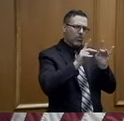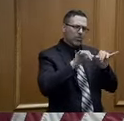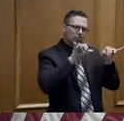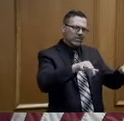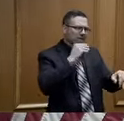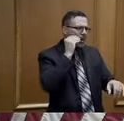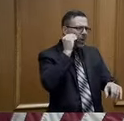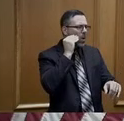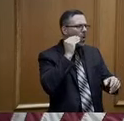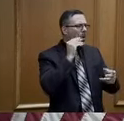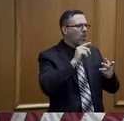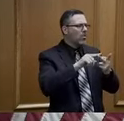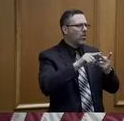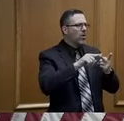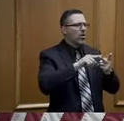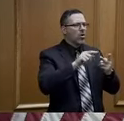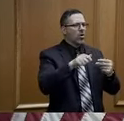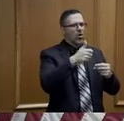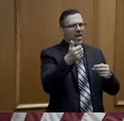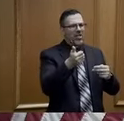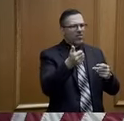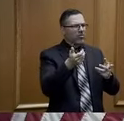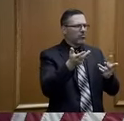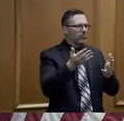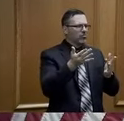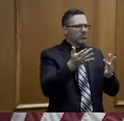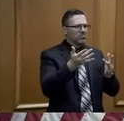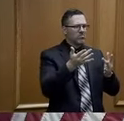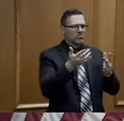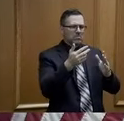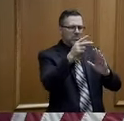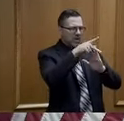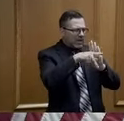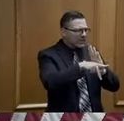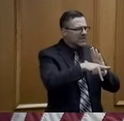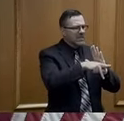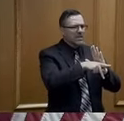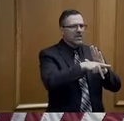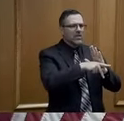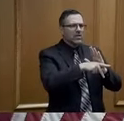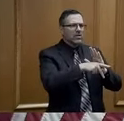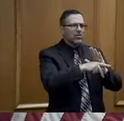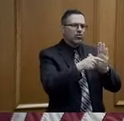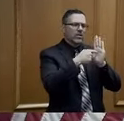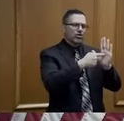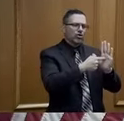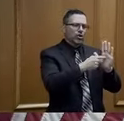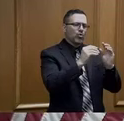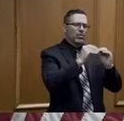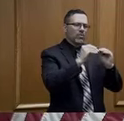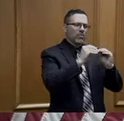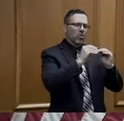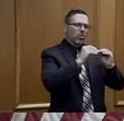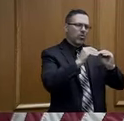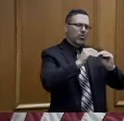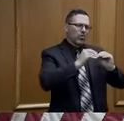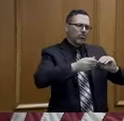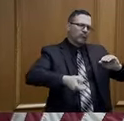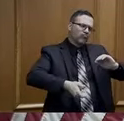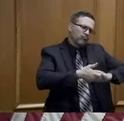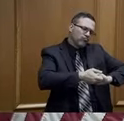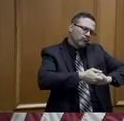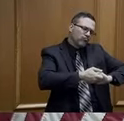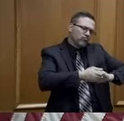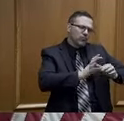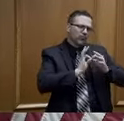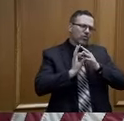more stringent than that simply because it creates more of a unified response than, you